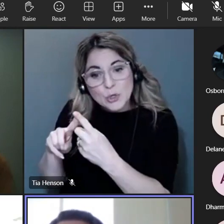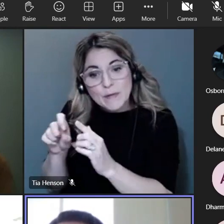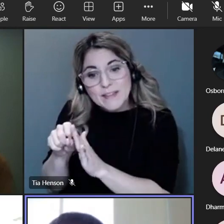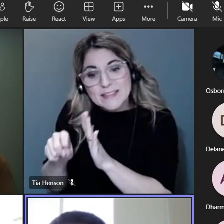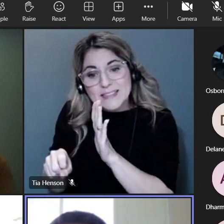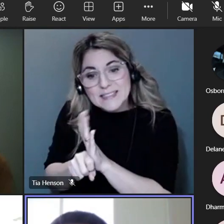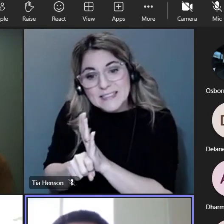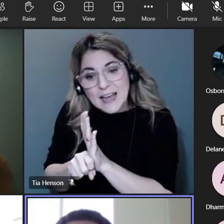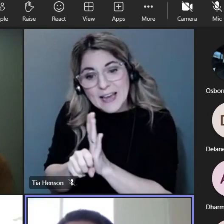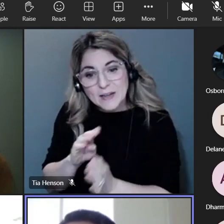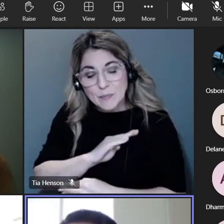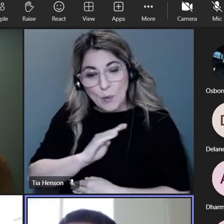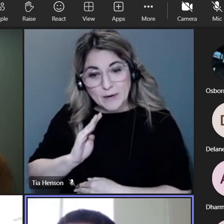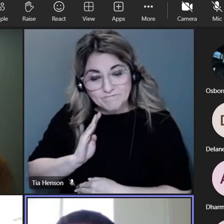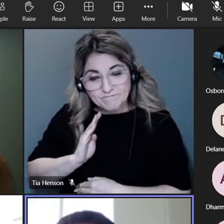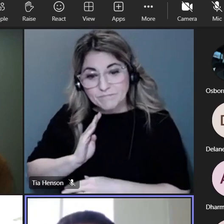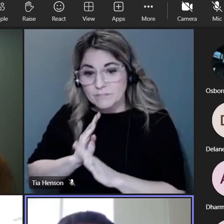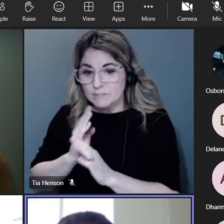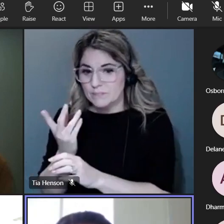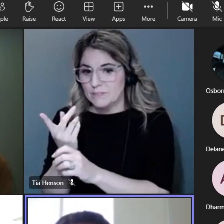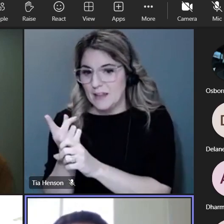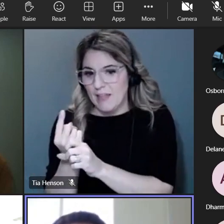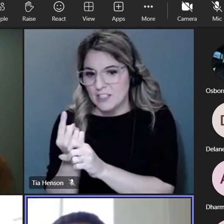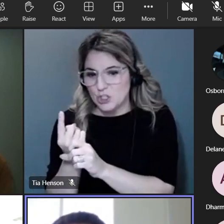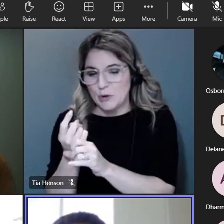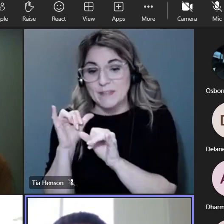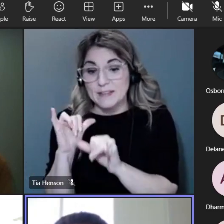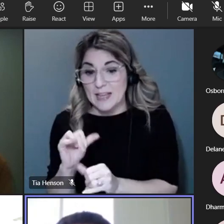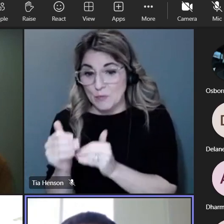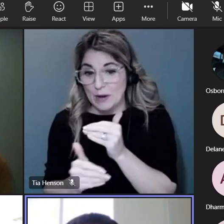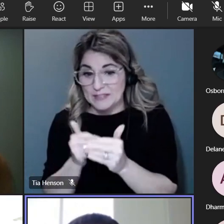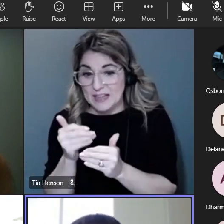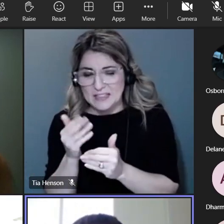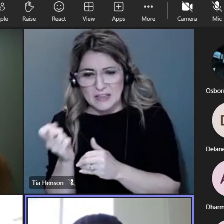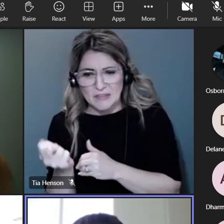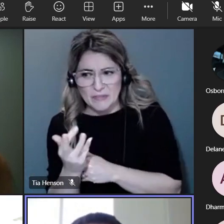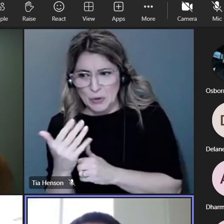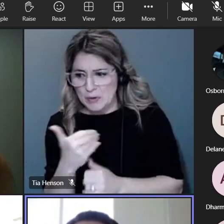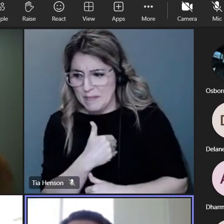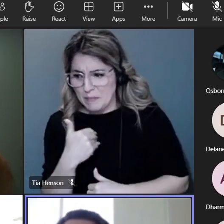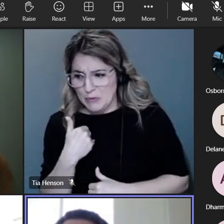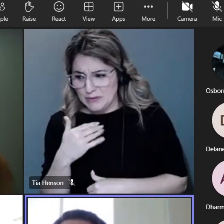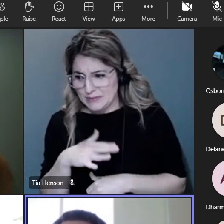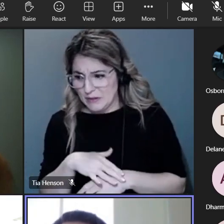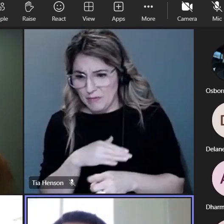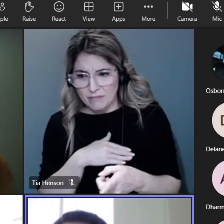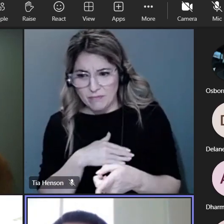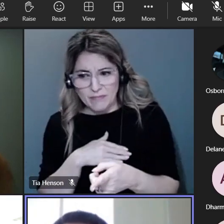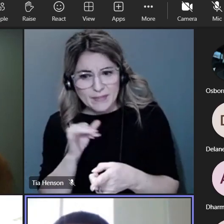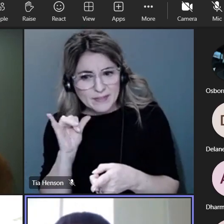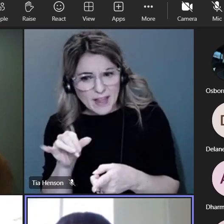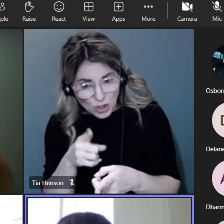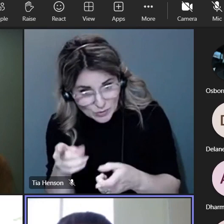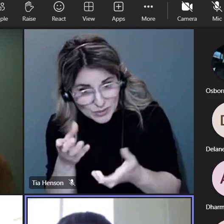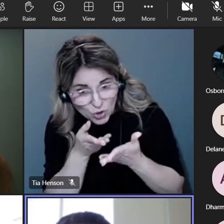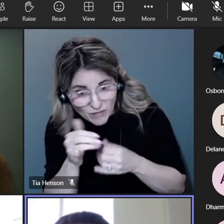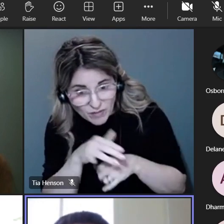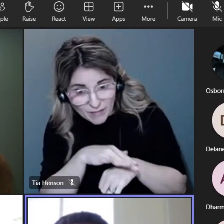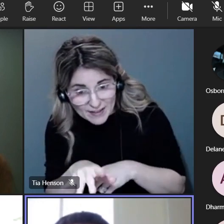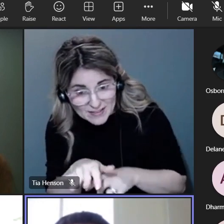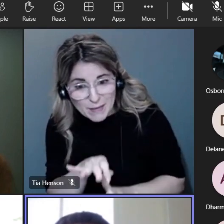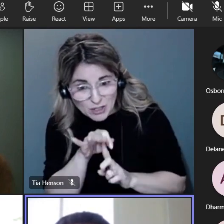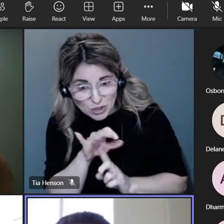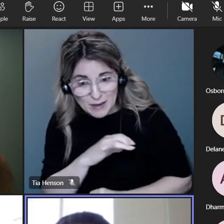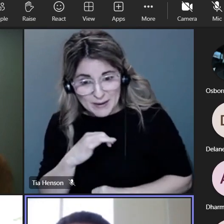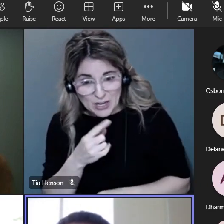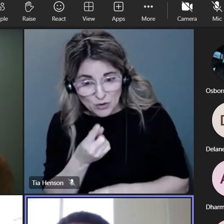last year we had the same process and we actually have a few members who I believe are on the call who served on that special committee